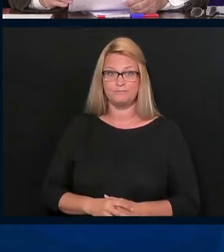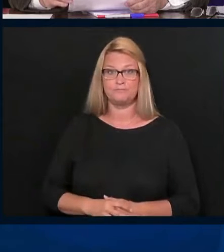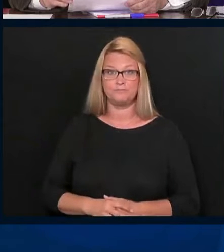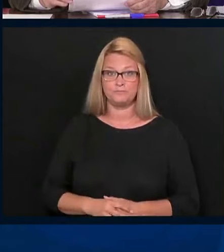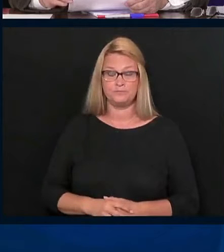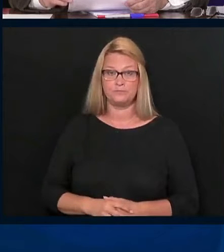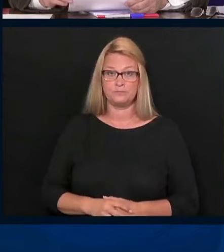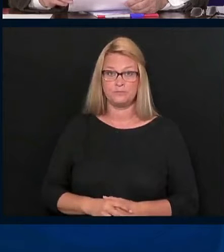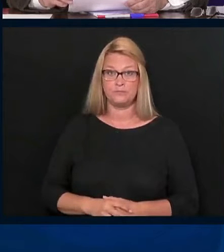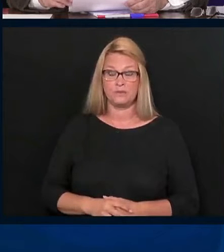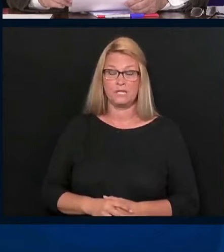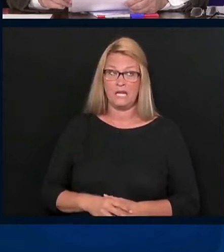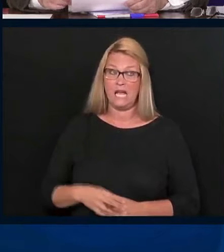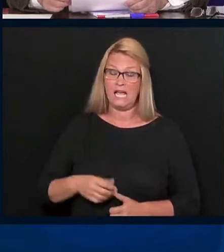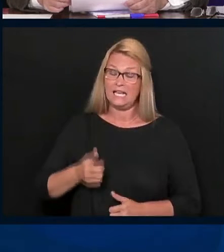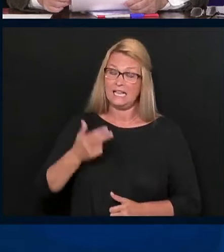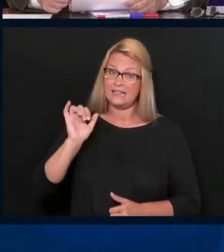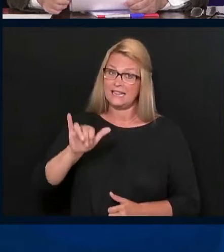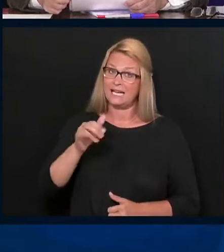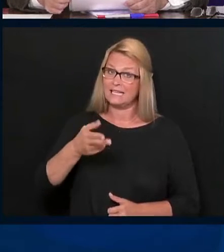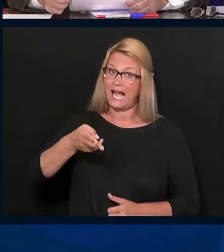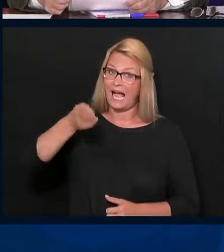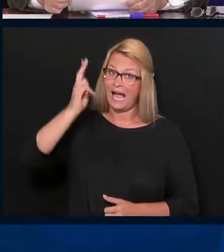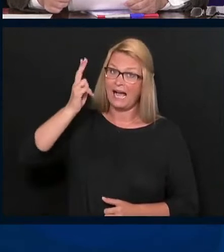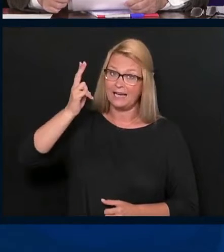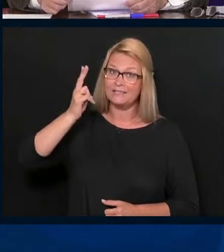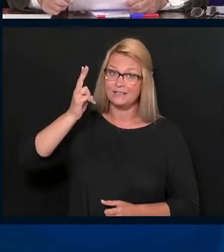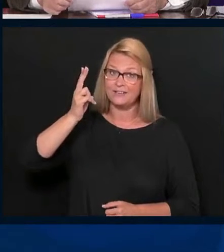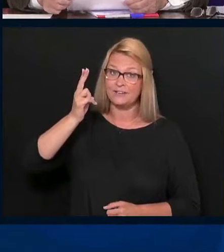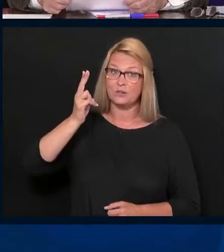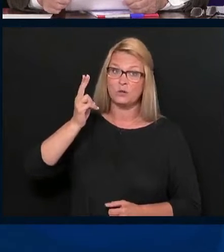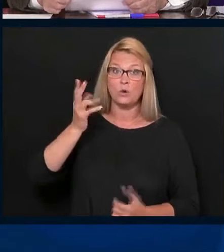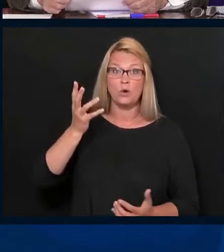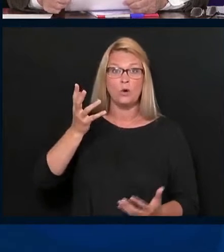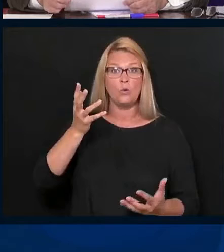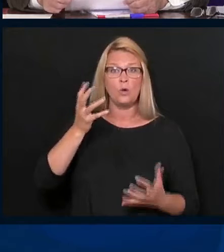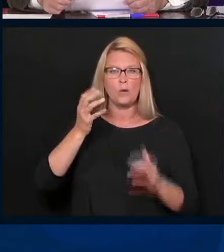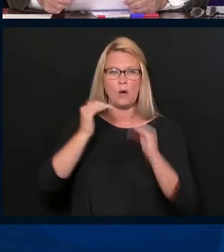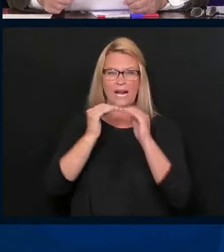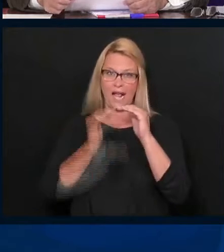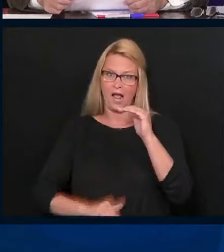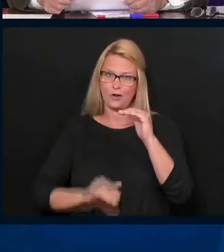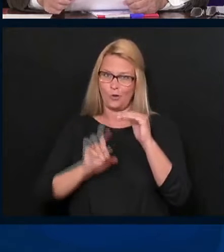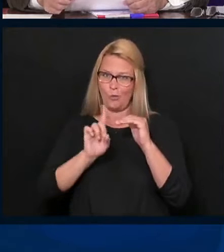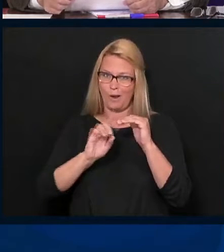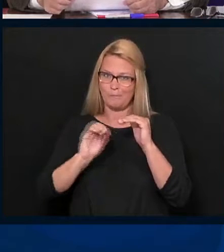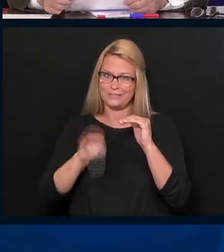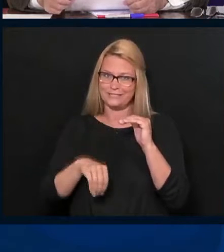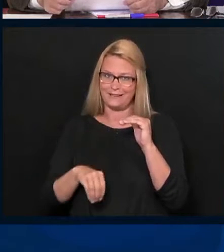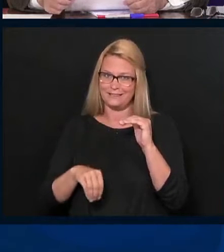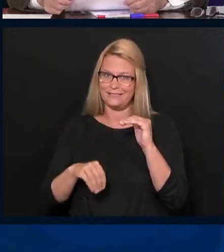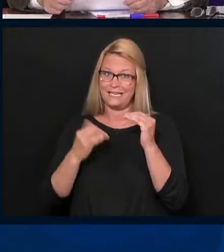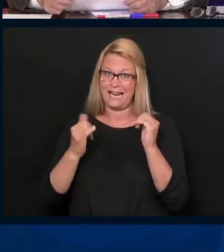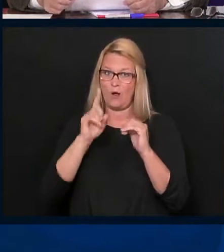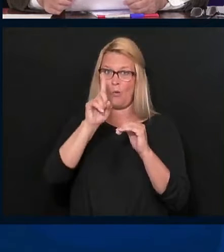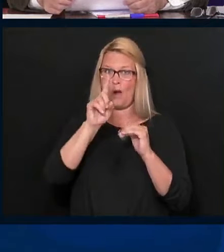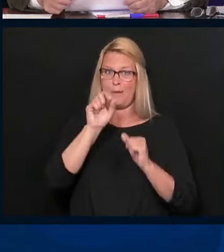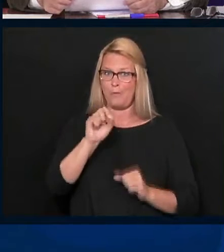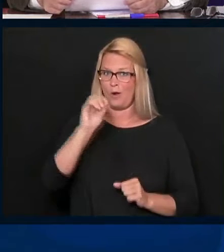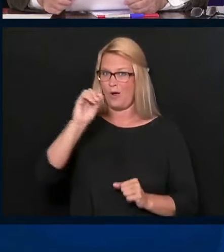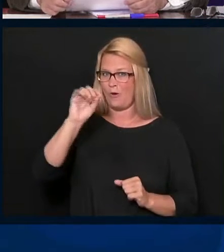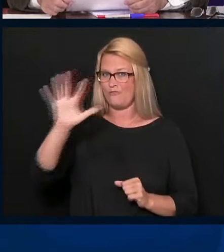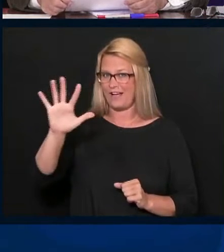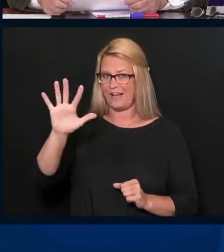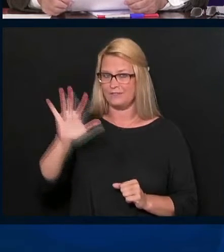which is higher than we want it to be for sure because we want it to be under 1. it's at 1.05.